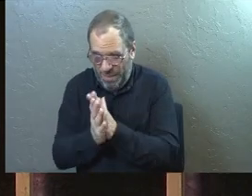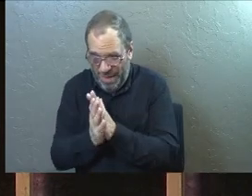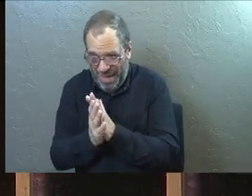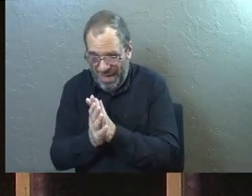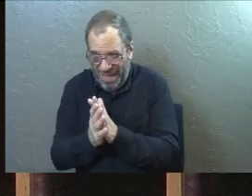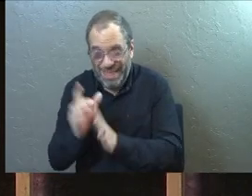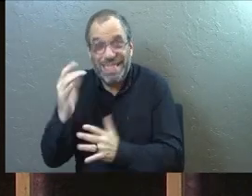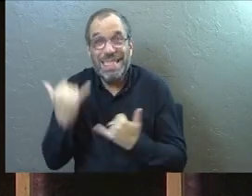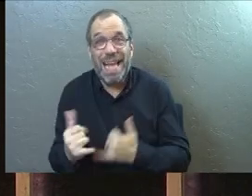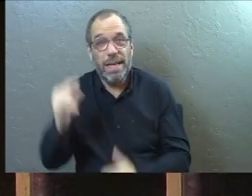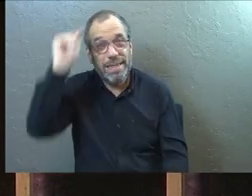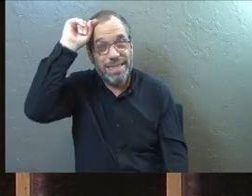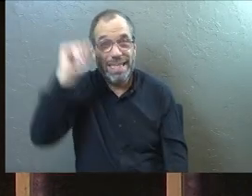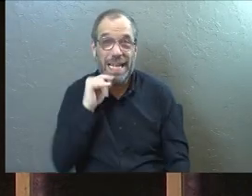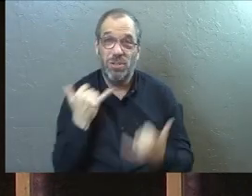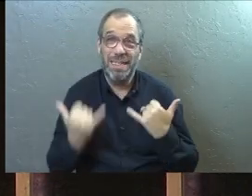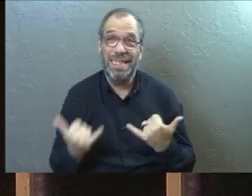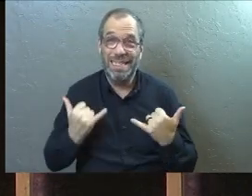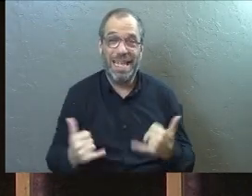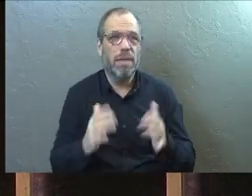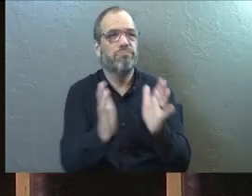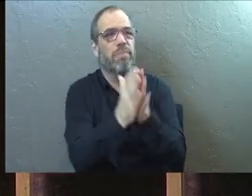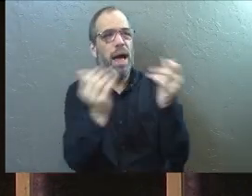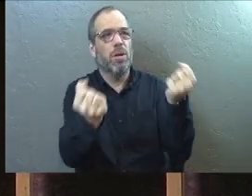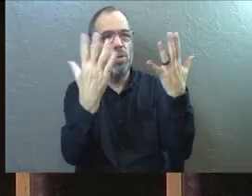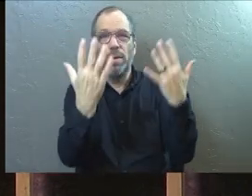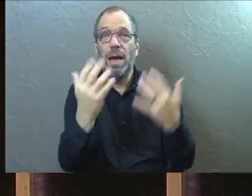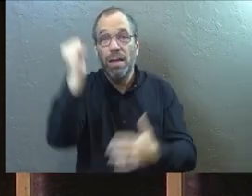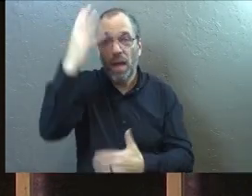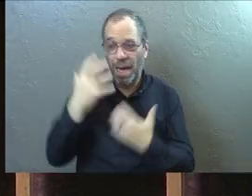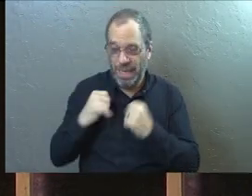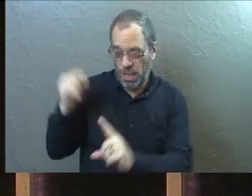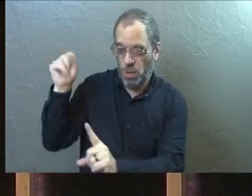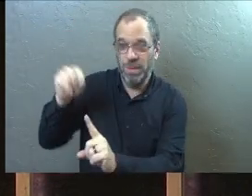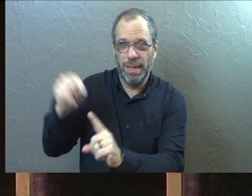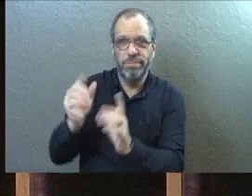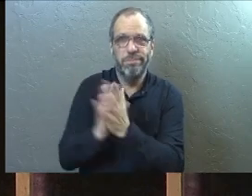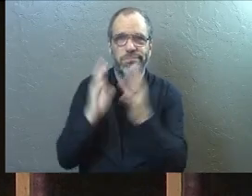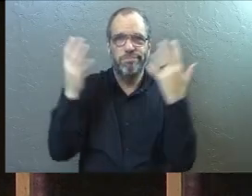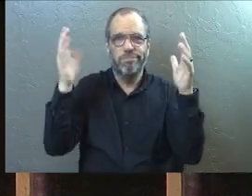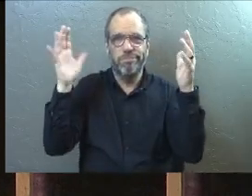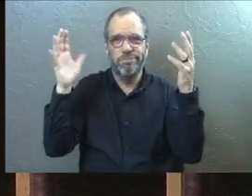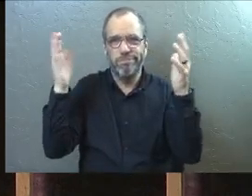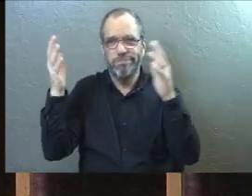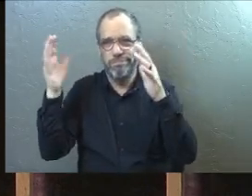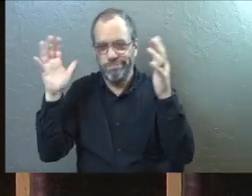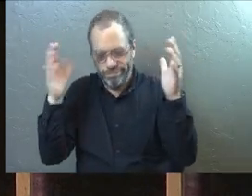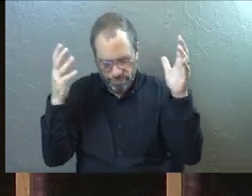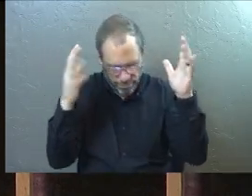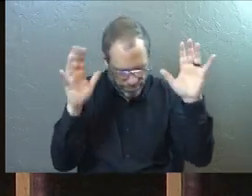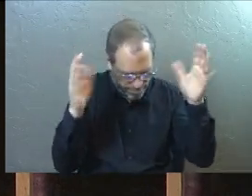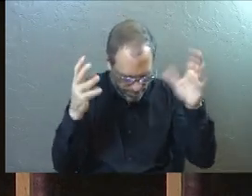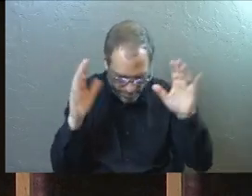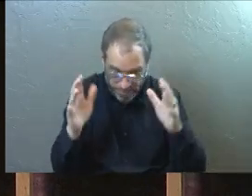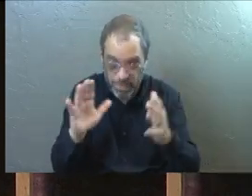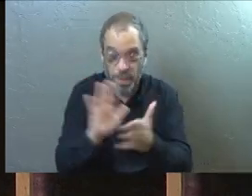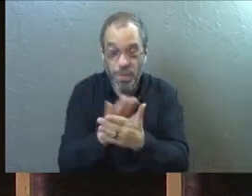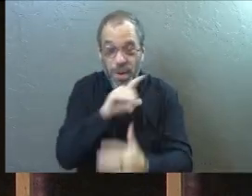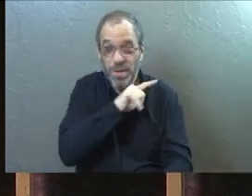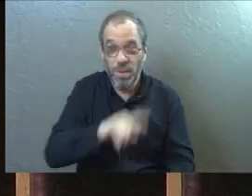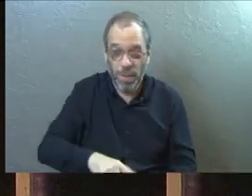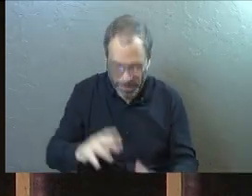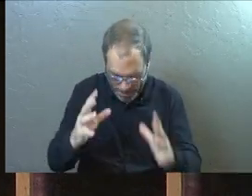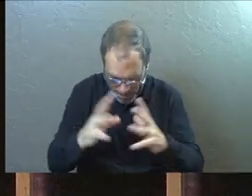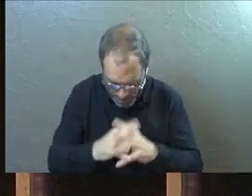He's a teenager today. God healed him. It's an amazing thing. Yeah. Praise God.